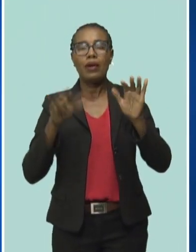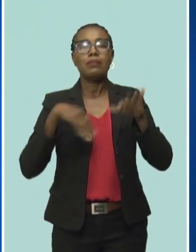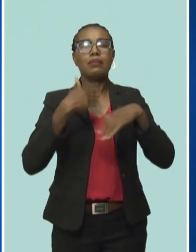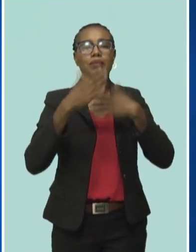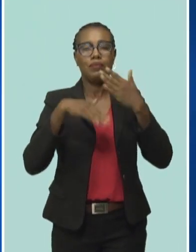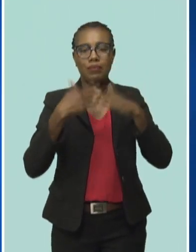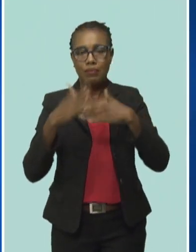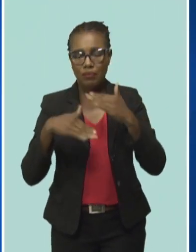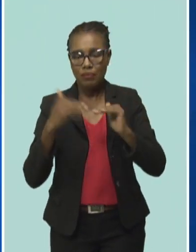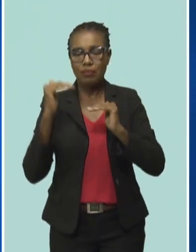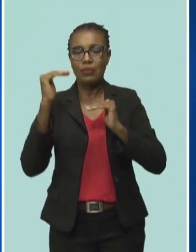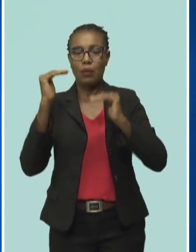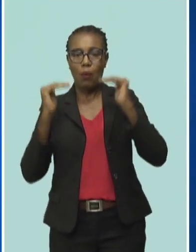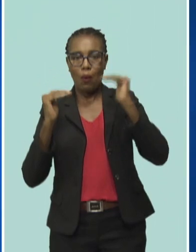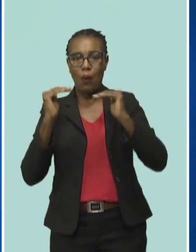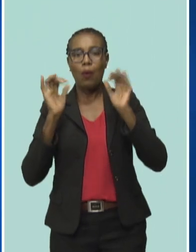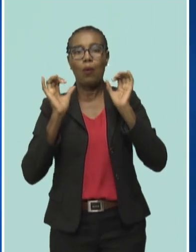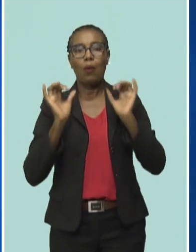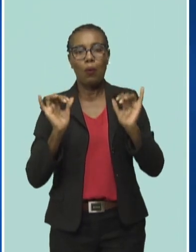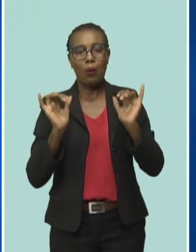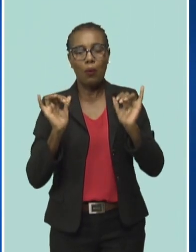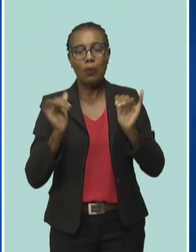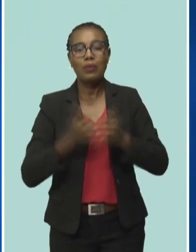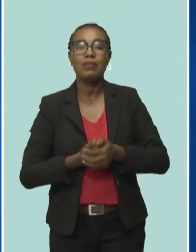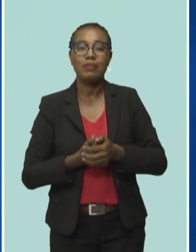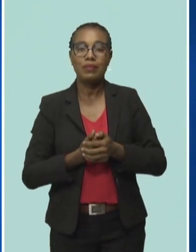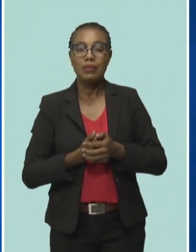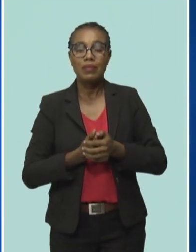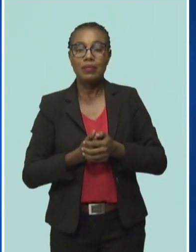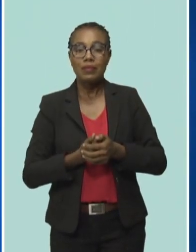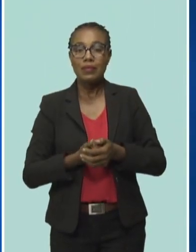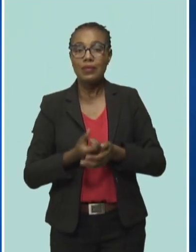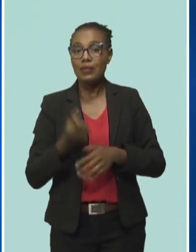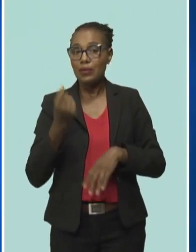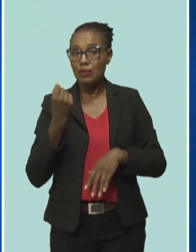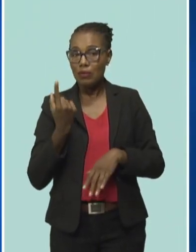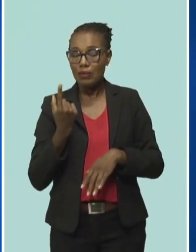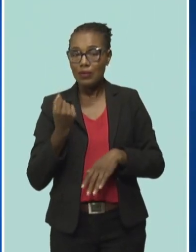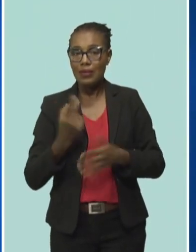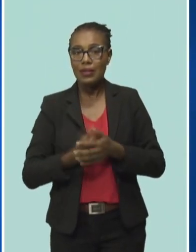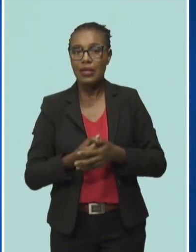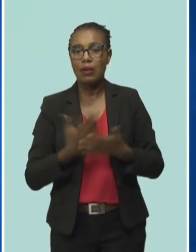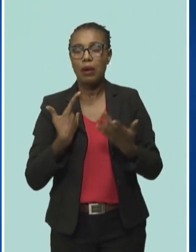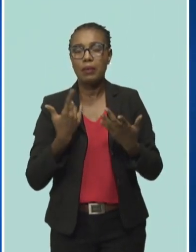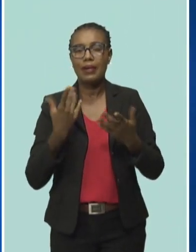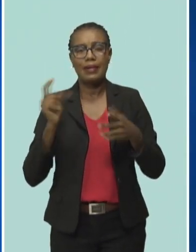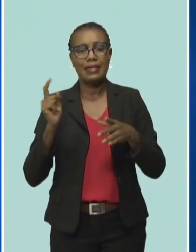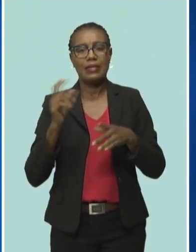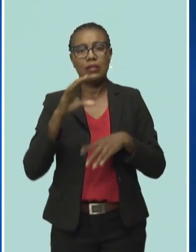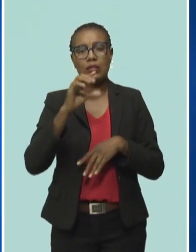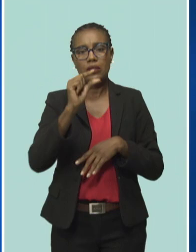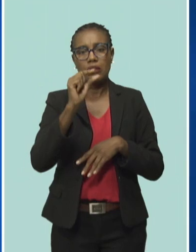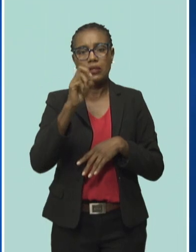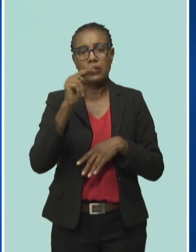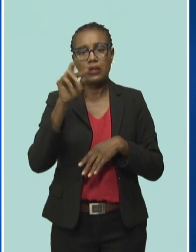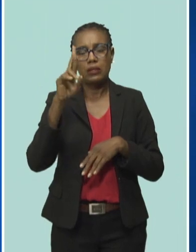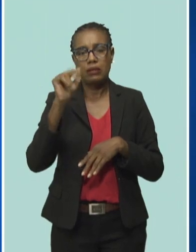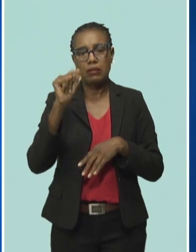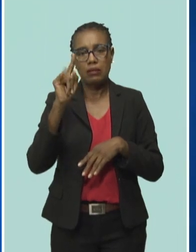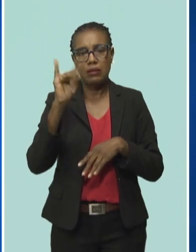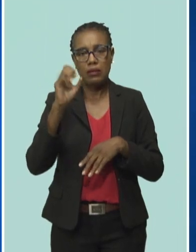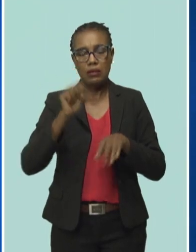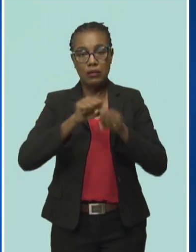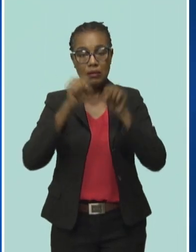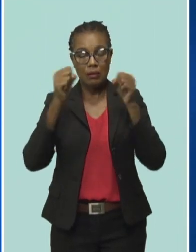in a systematic way coming up. One of the, we also did have an impact on one of our generating stations during that